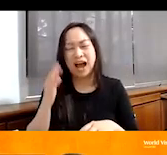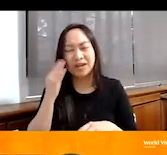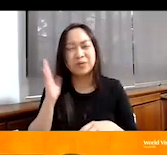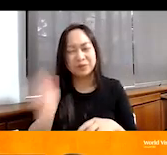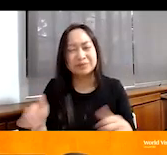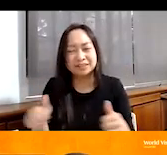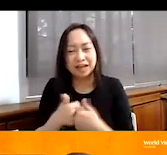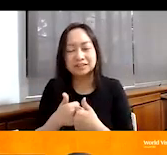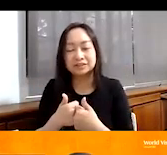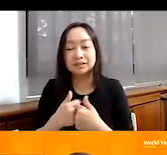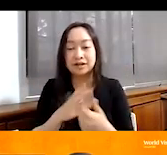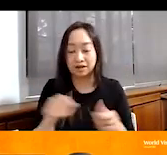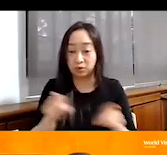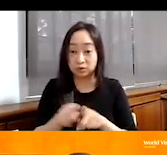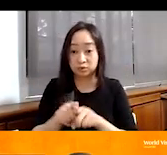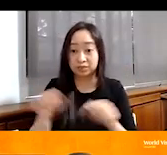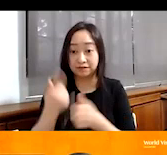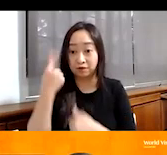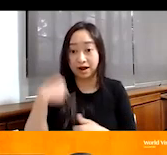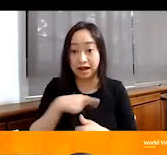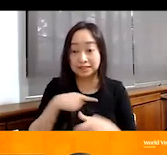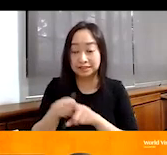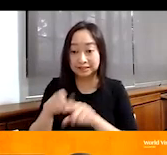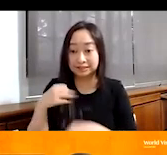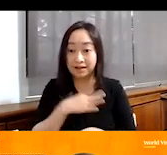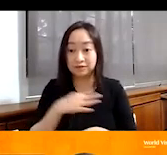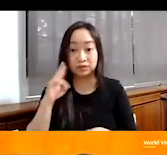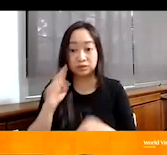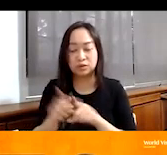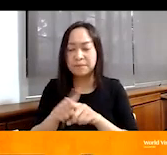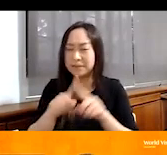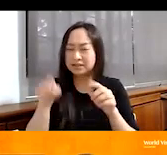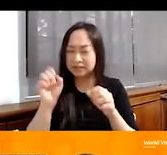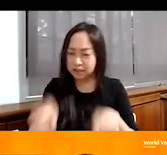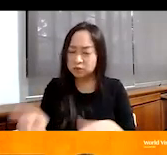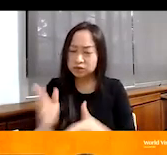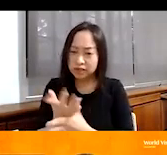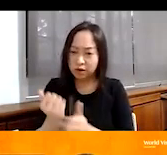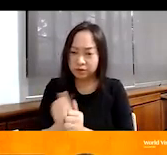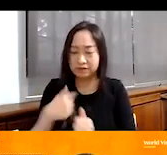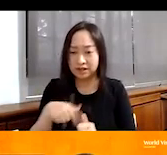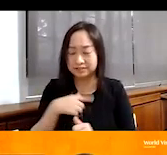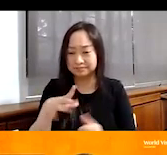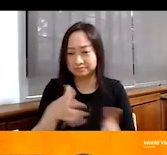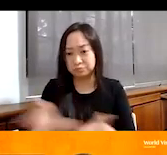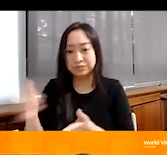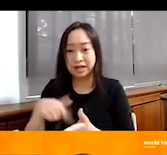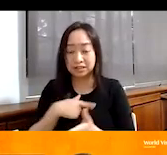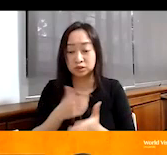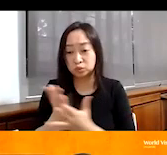challenging and it's also challenging for us as staff to hear that as well. But can you just share with us, take us through,